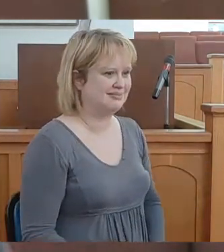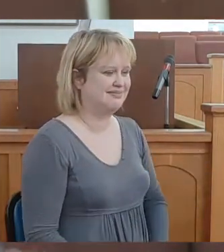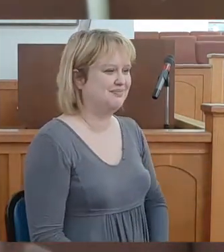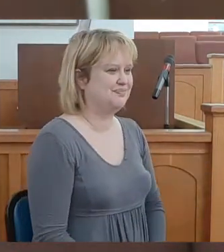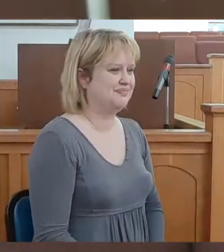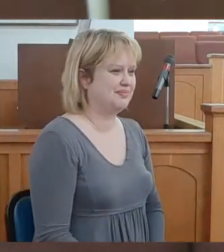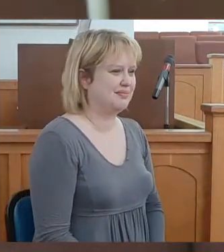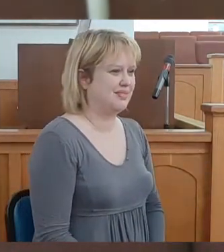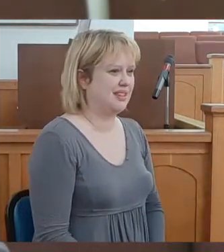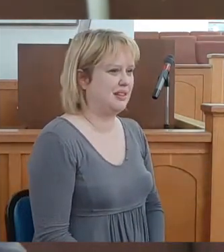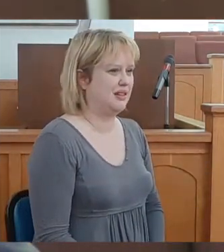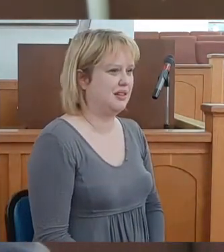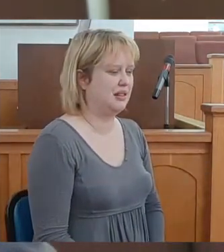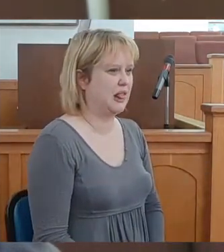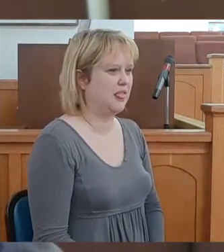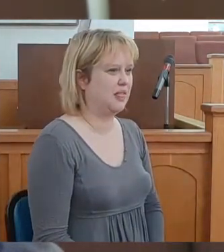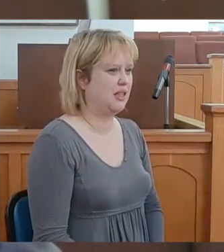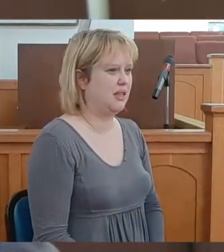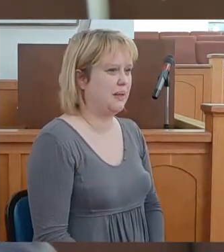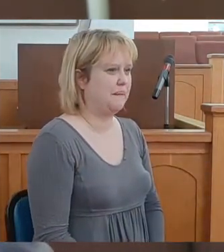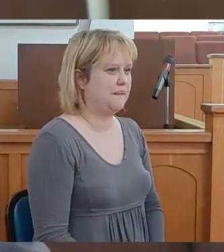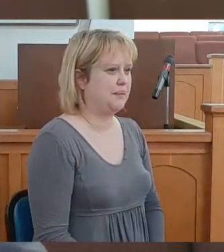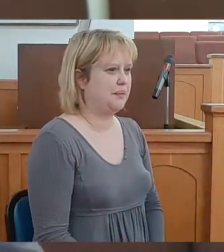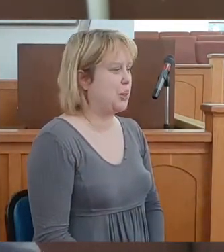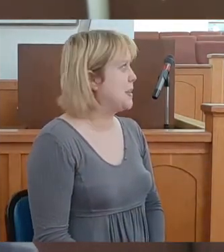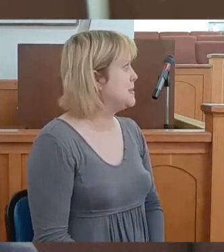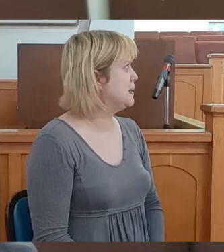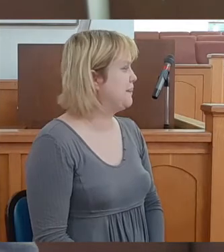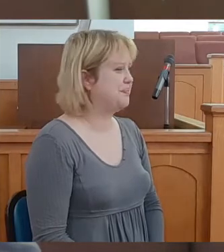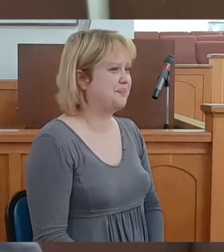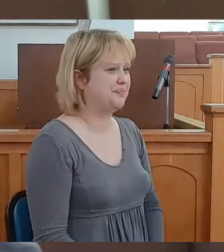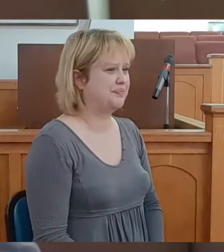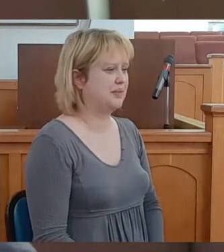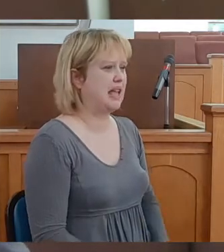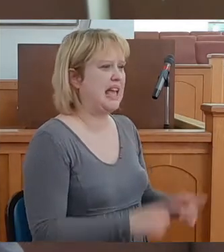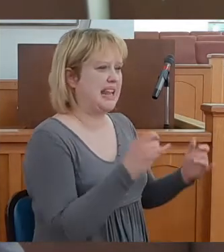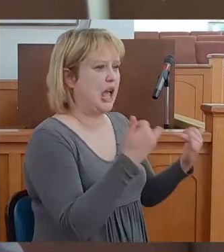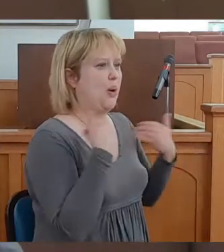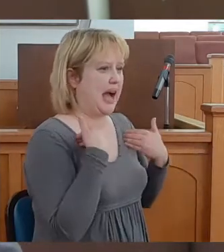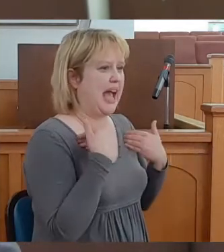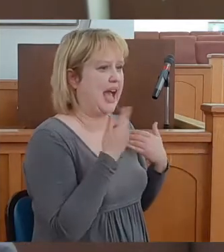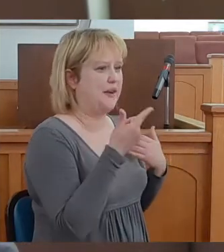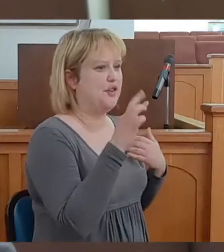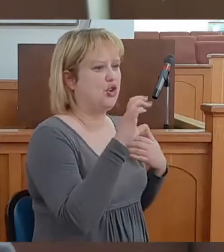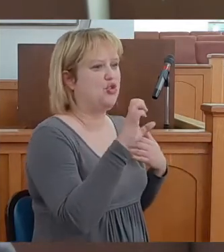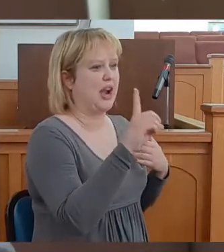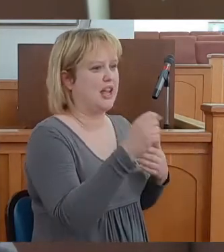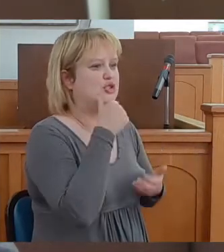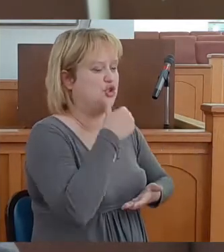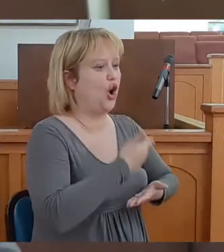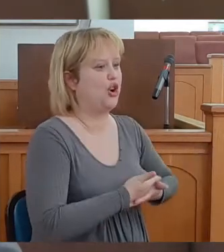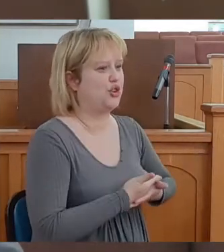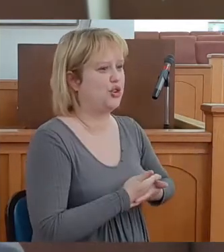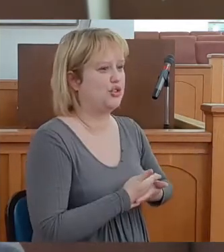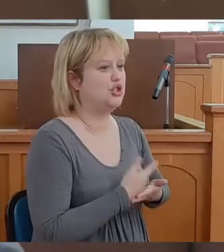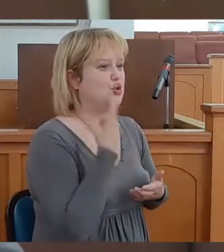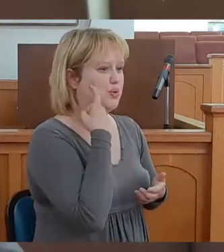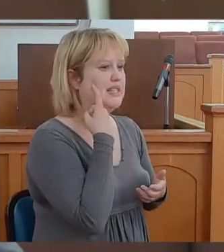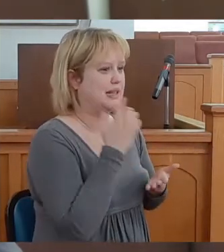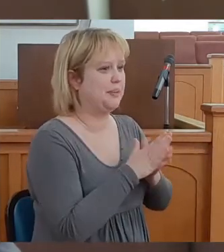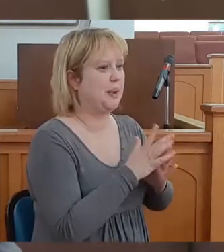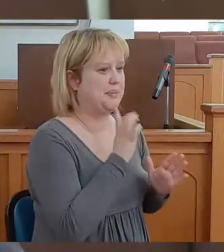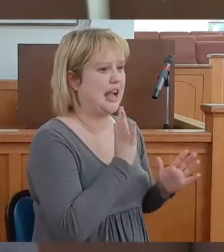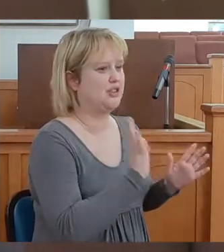Now I have a granddaughter just turned nine.